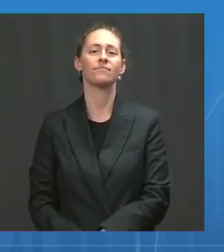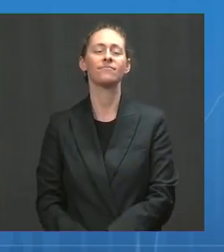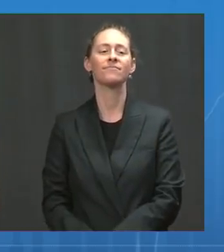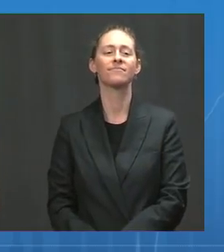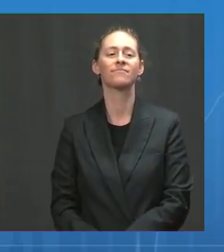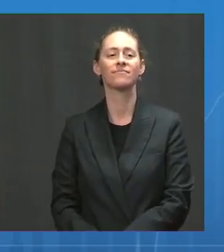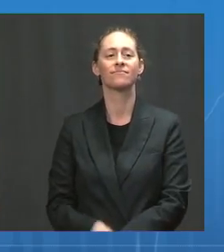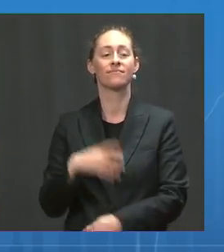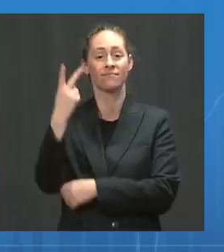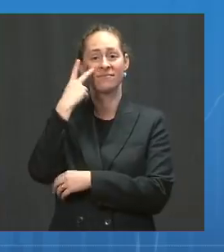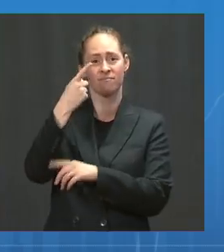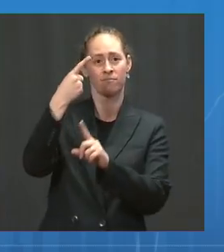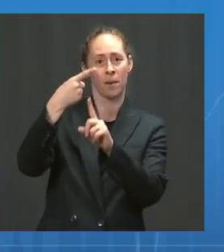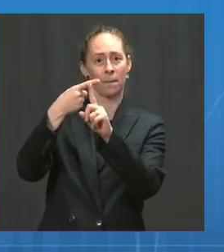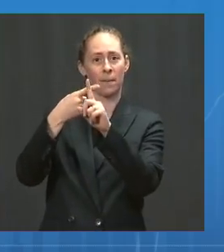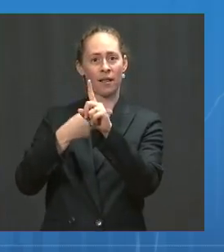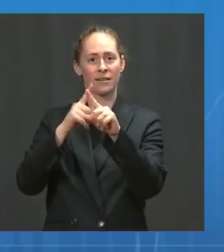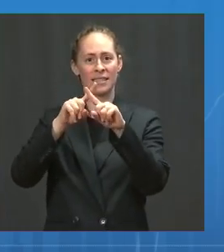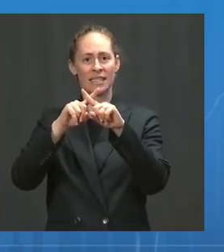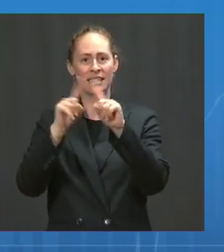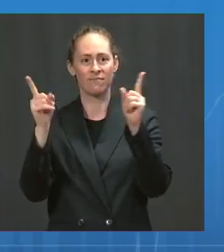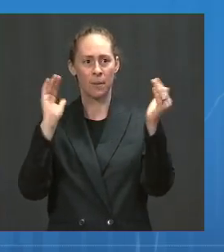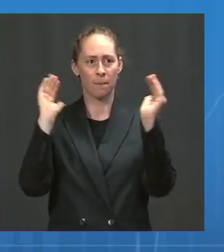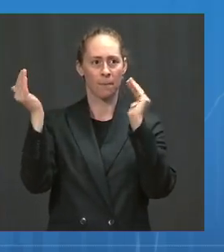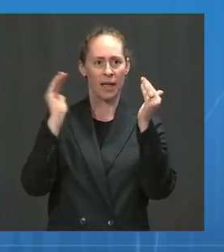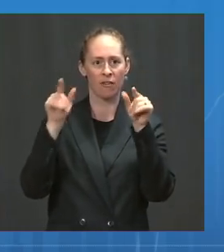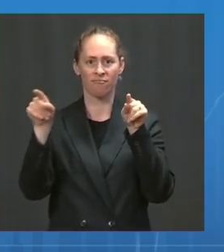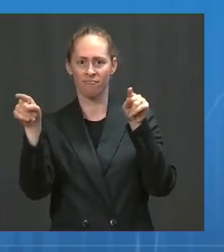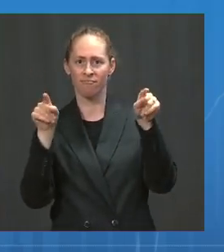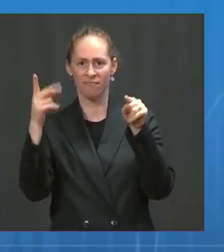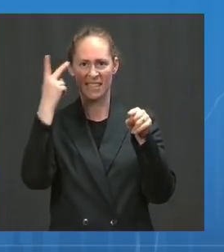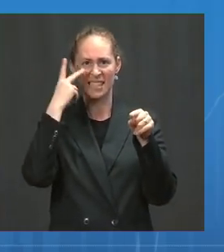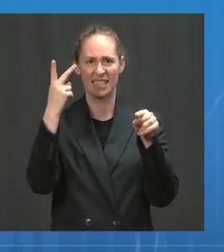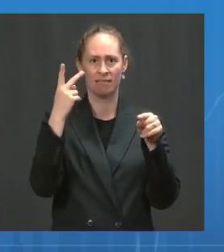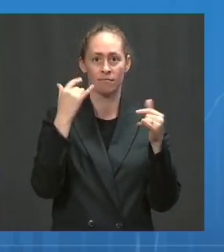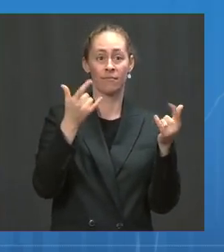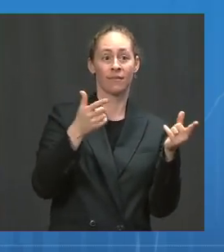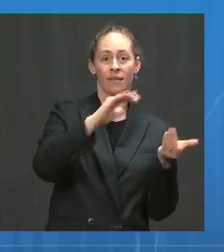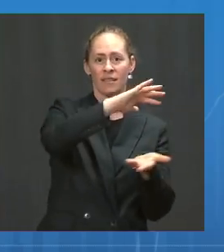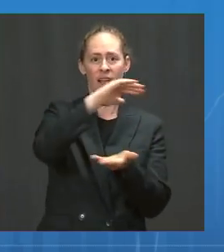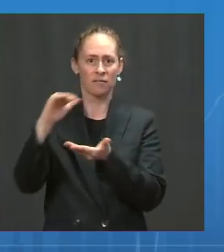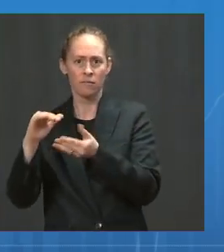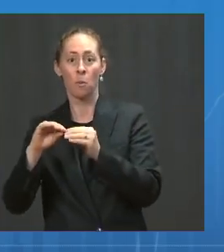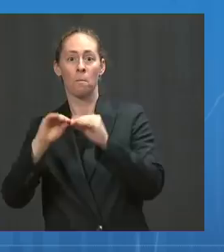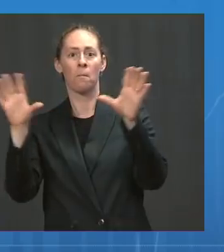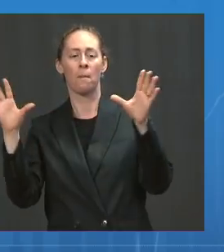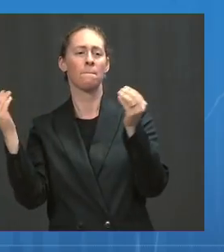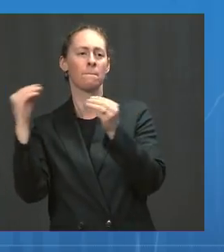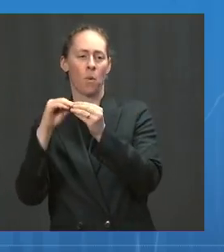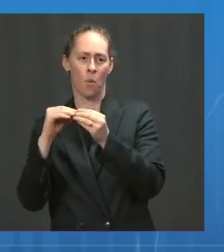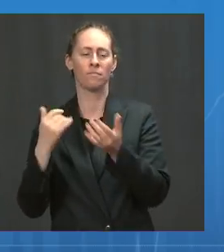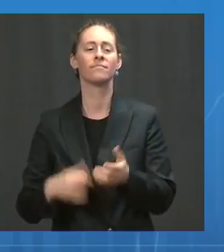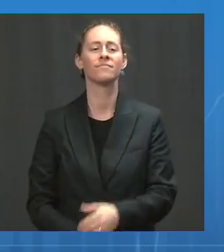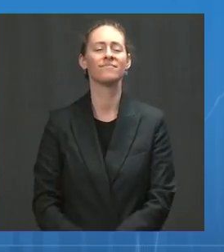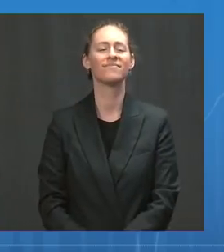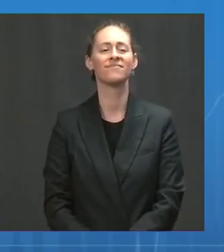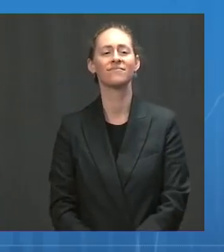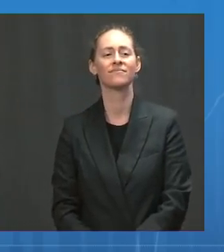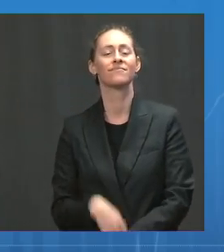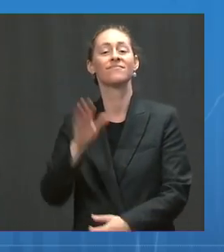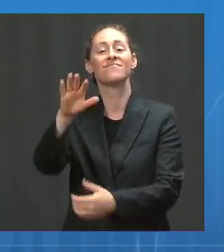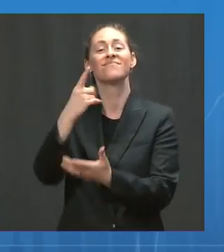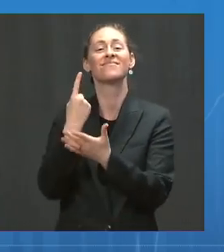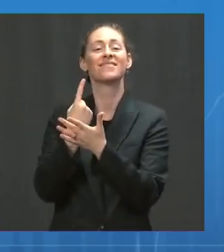ago and compare it to where we are now on the right. In the last week, 10 percent of counties have moved into high